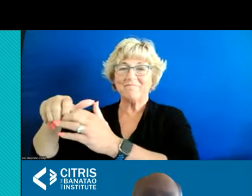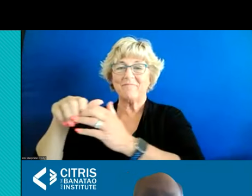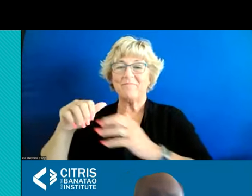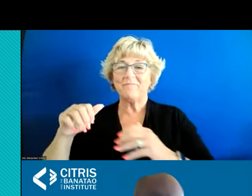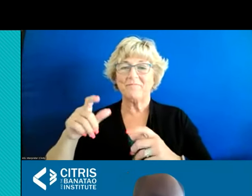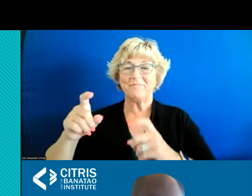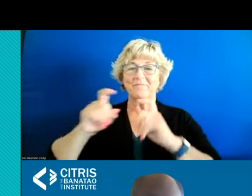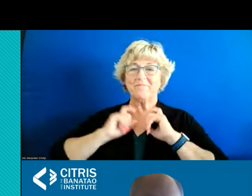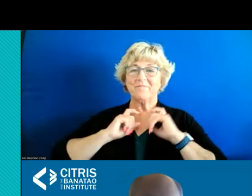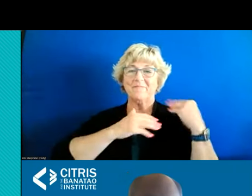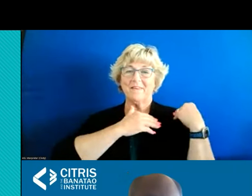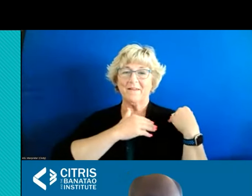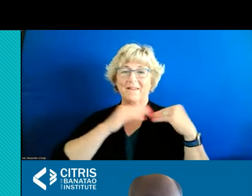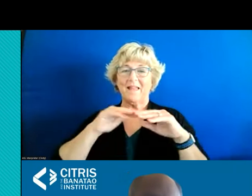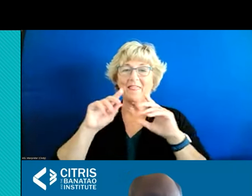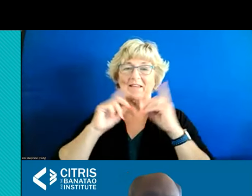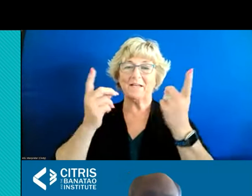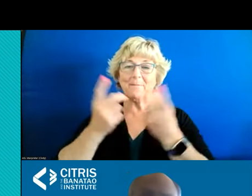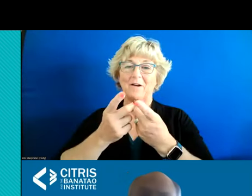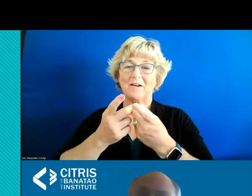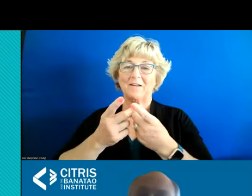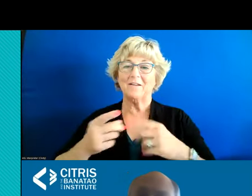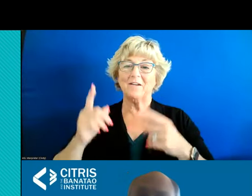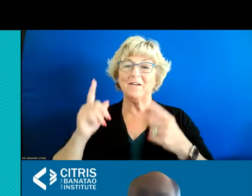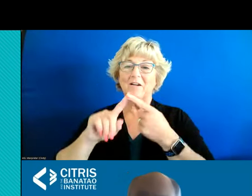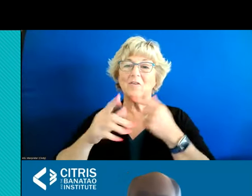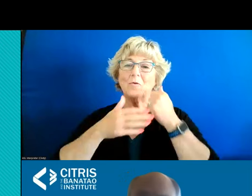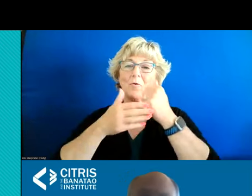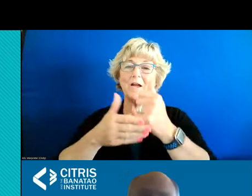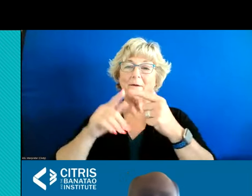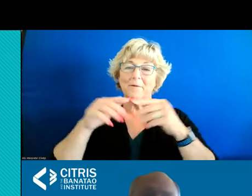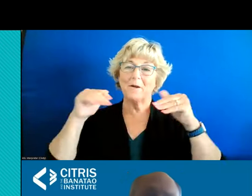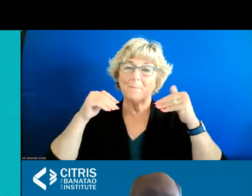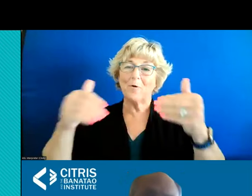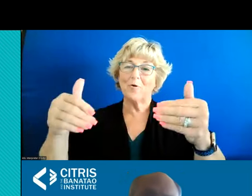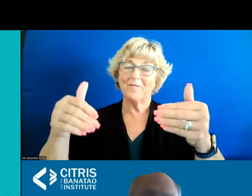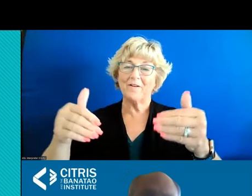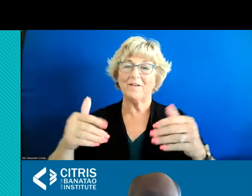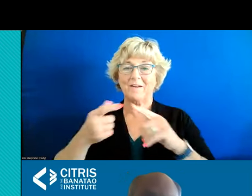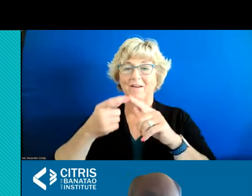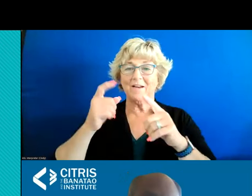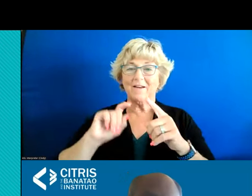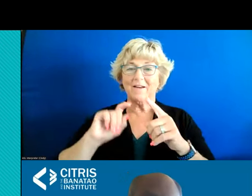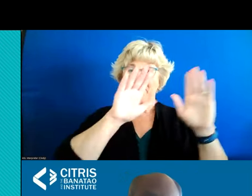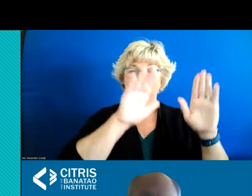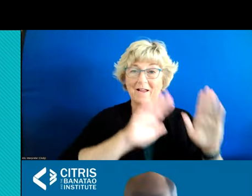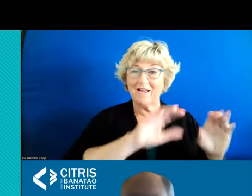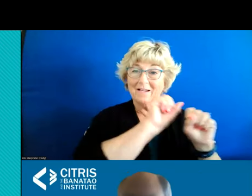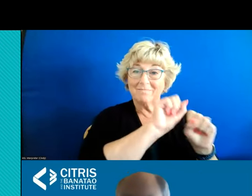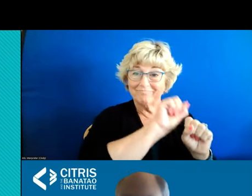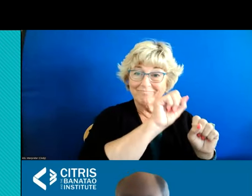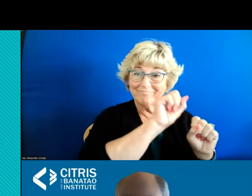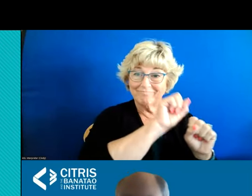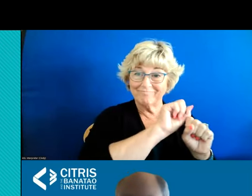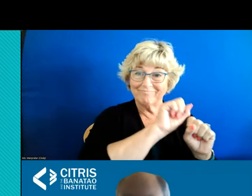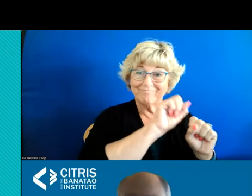our colleagues at the department uh and that is to help us move from some of this excellent work that we've heard today fabulous